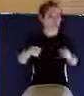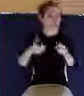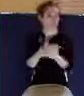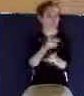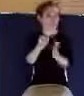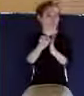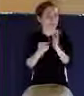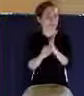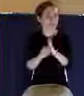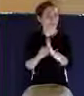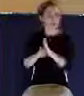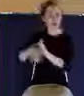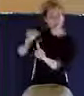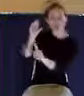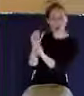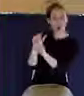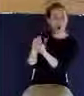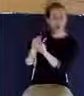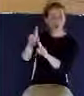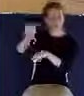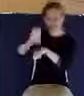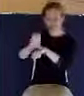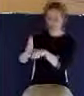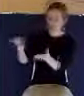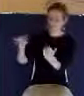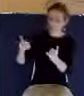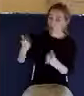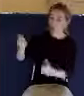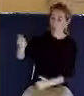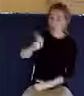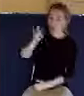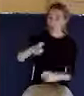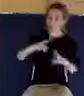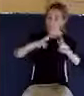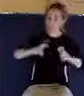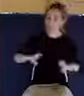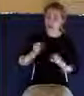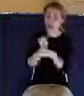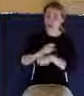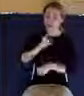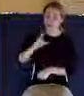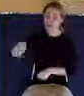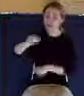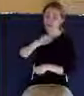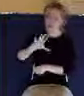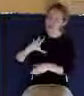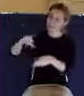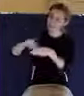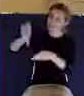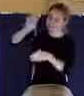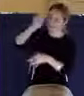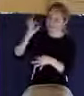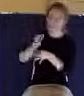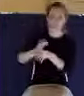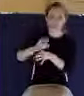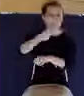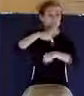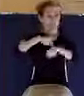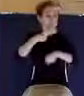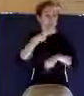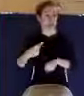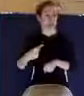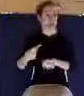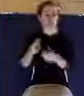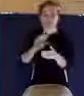the church to examine themselves to make sure that they were in the faith. Peter said, give all diligence to make your calling and your